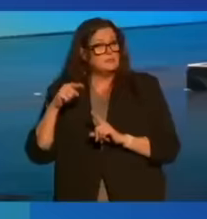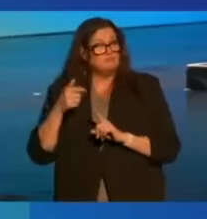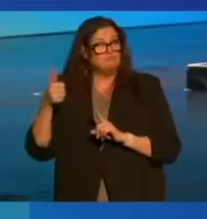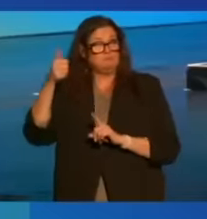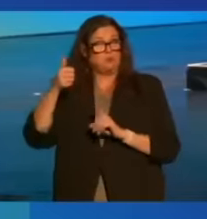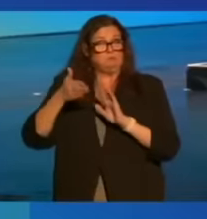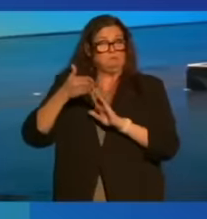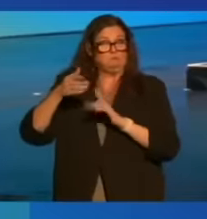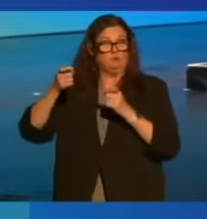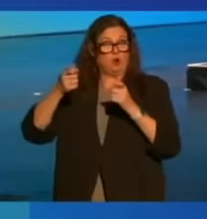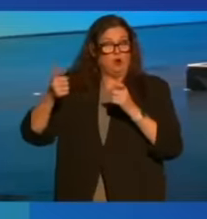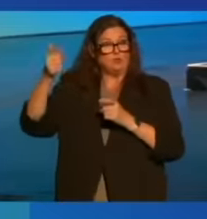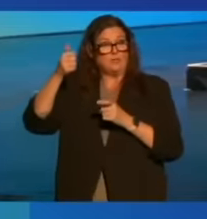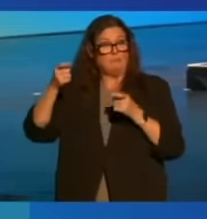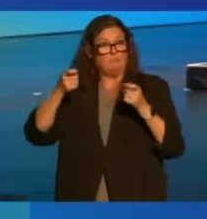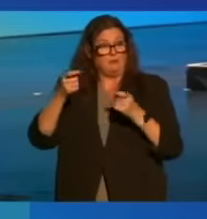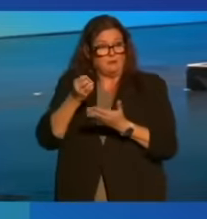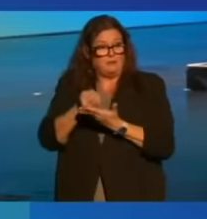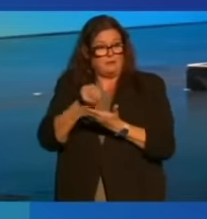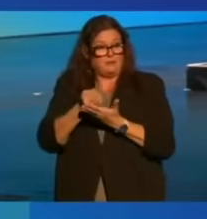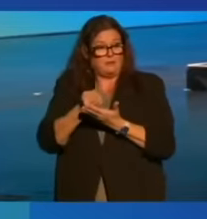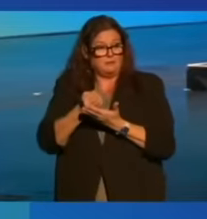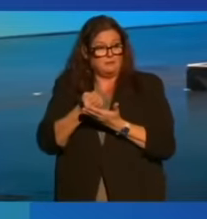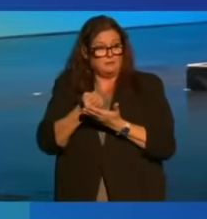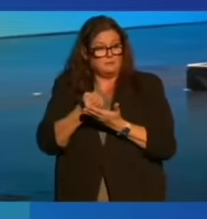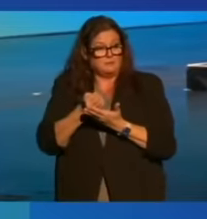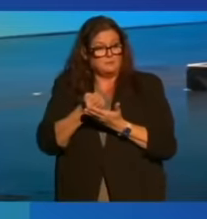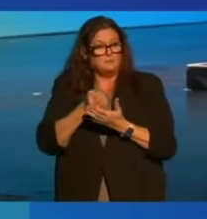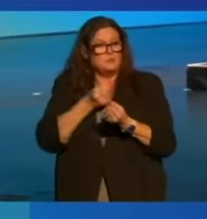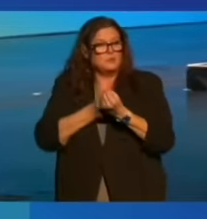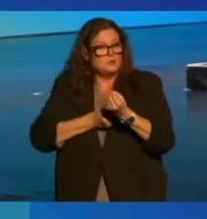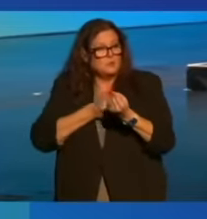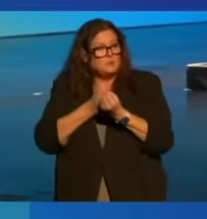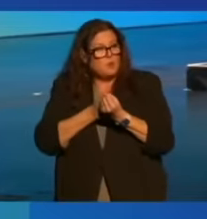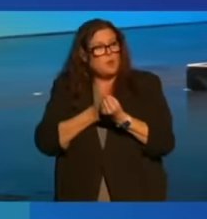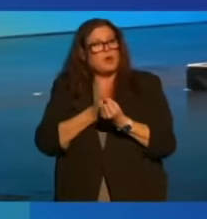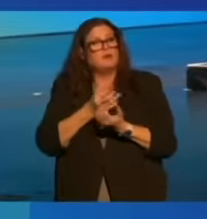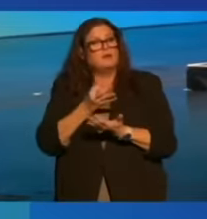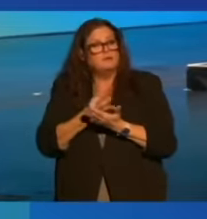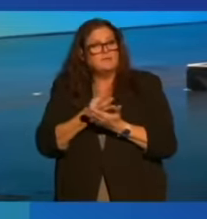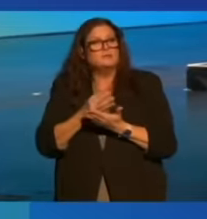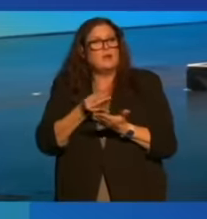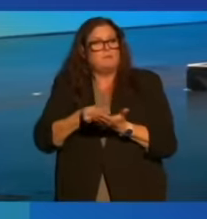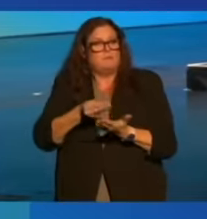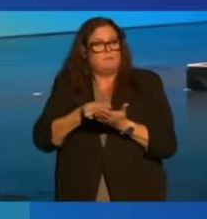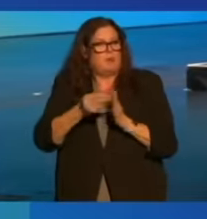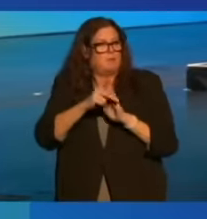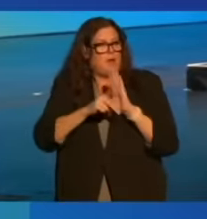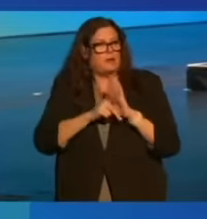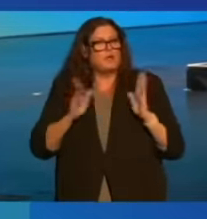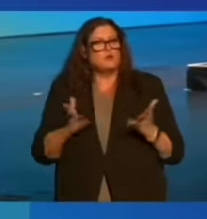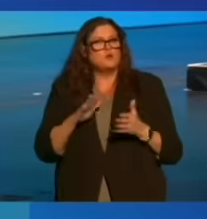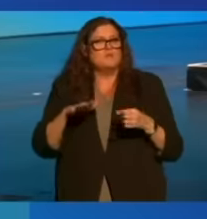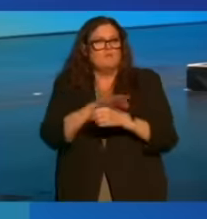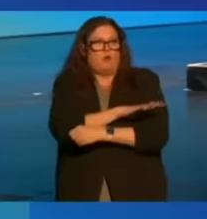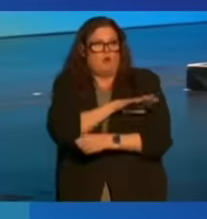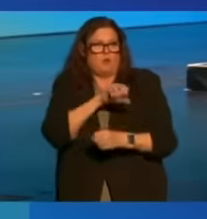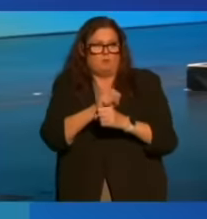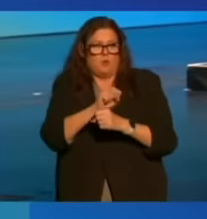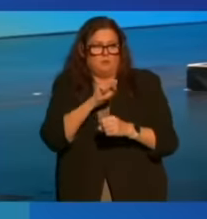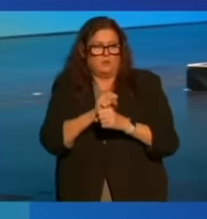charge of managing the economy, support fiscal and monetary policies that encourage full employment.